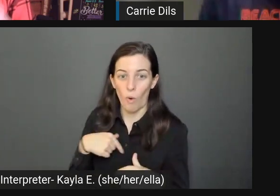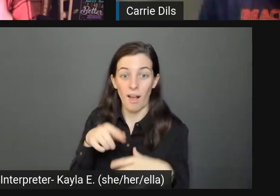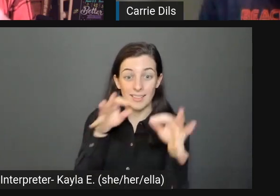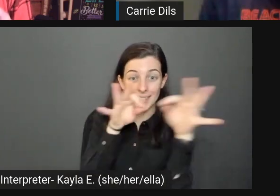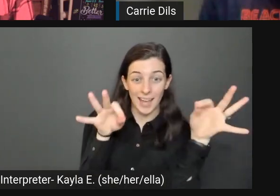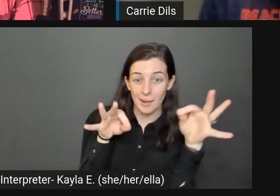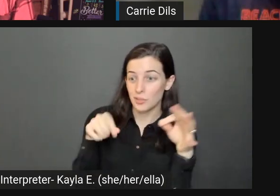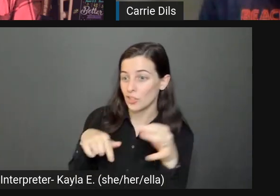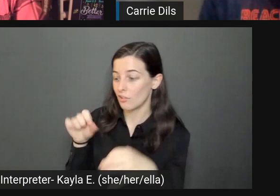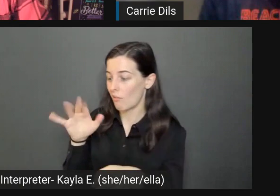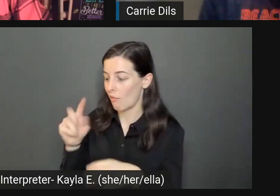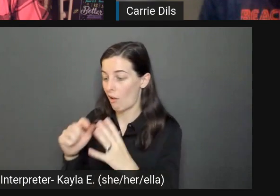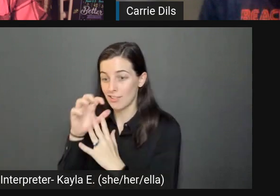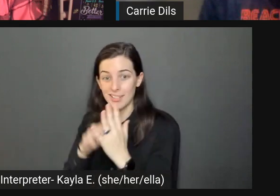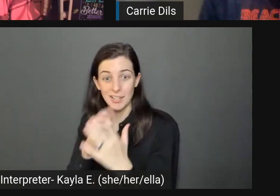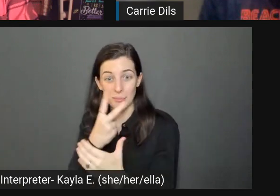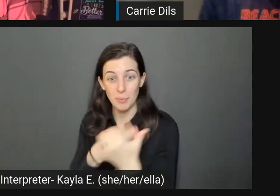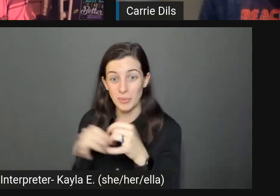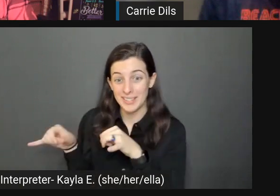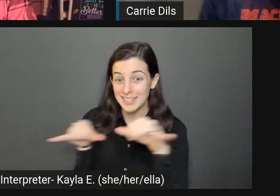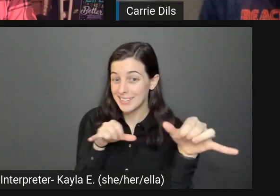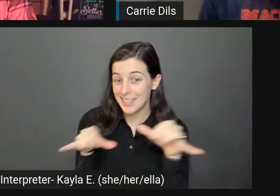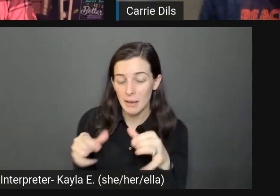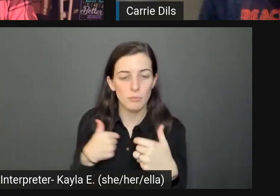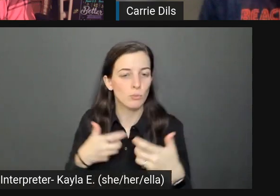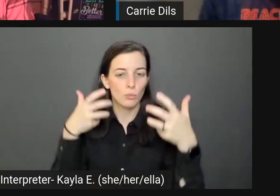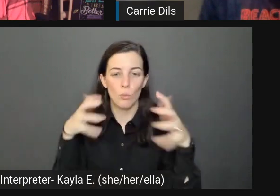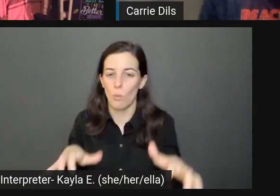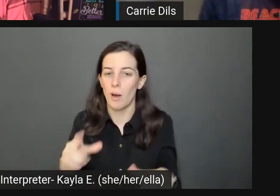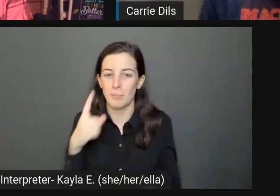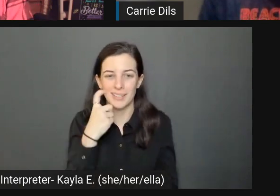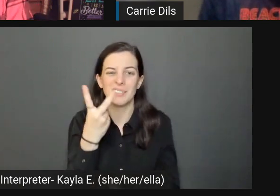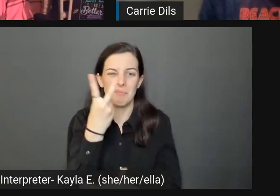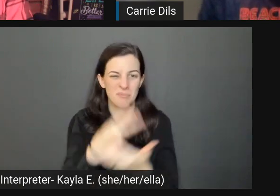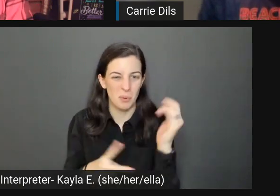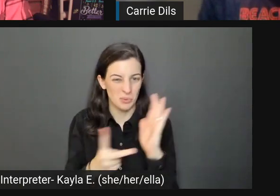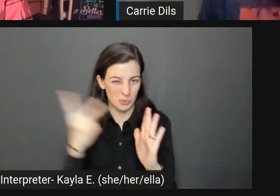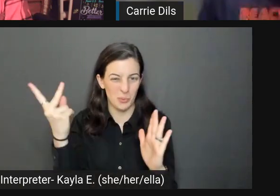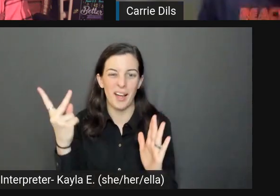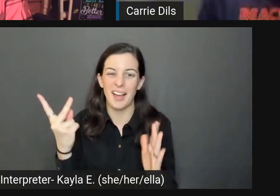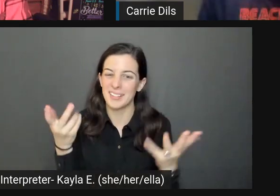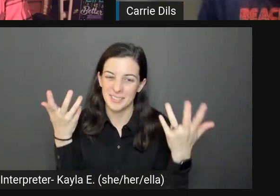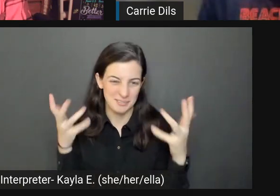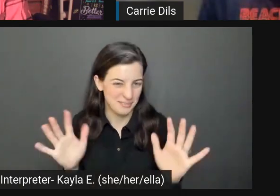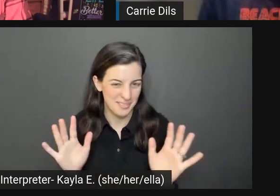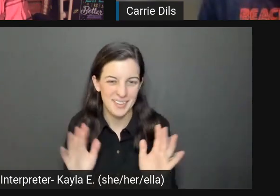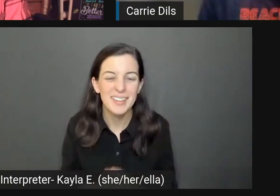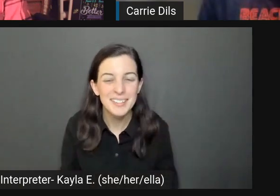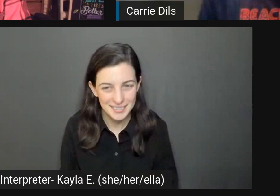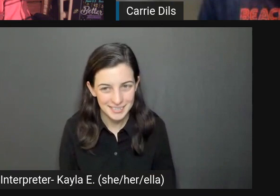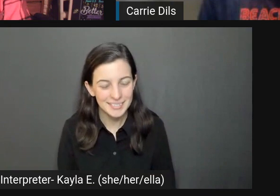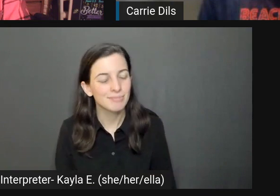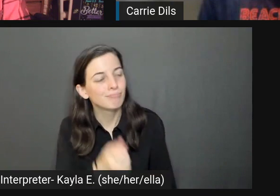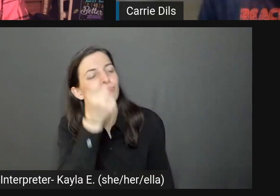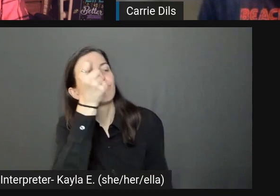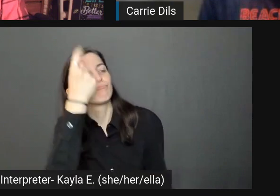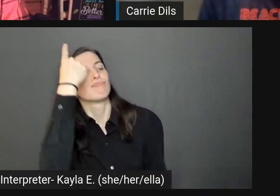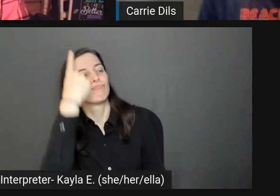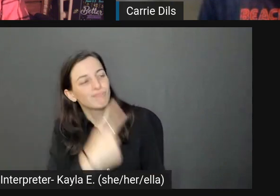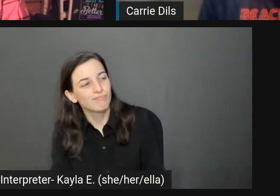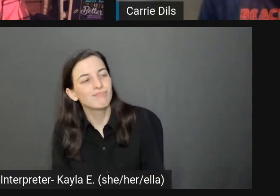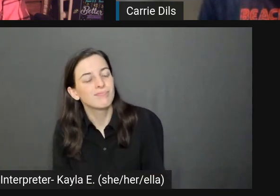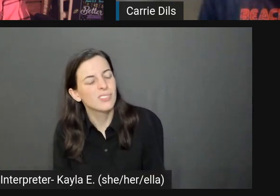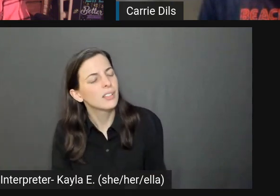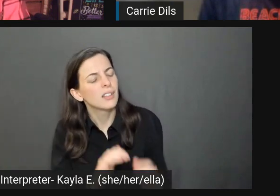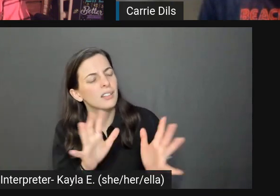but just try not to make them duplicate. Gotcha. And how do you approach training content